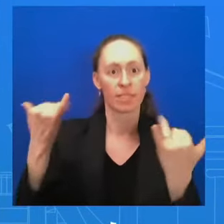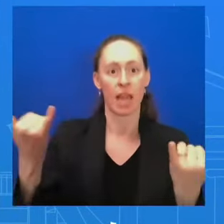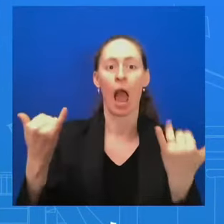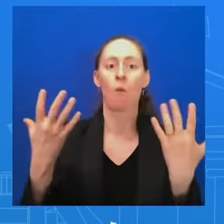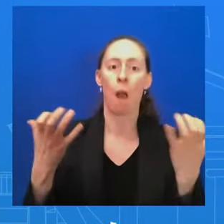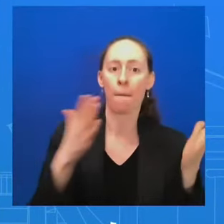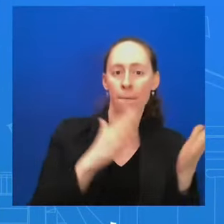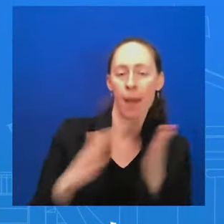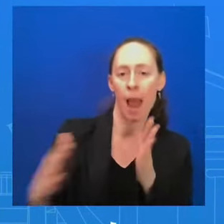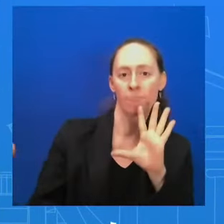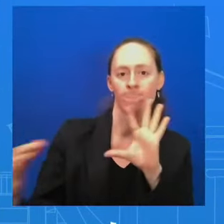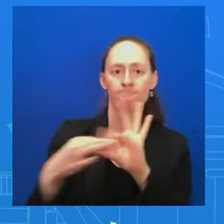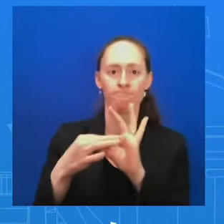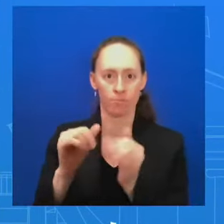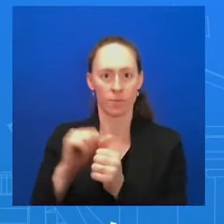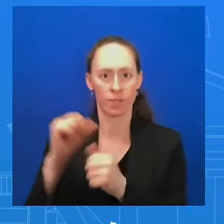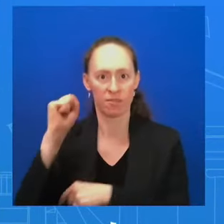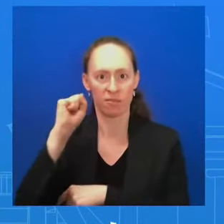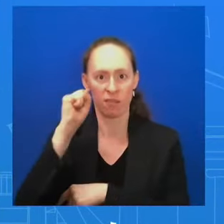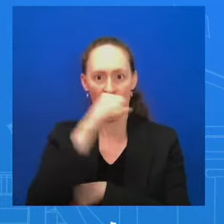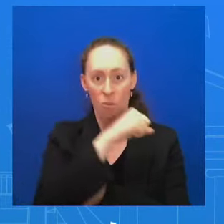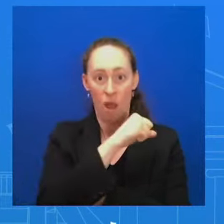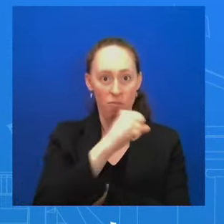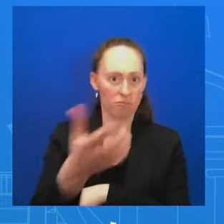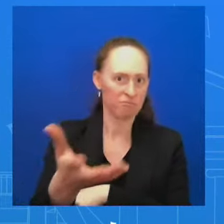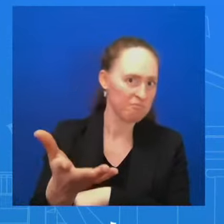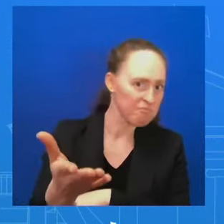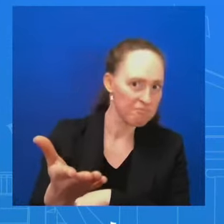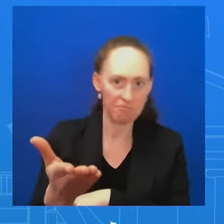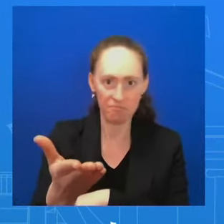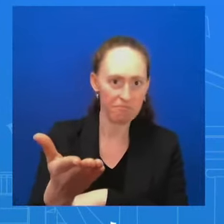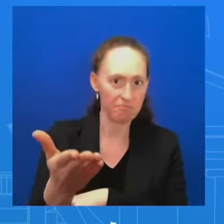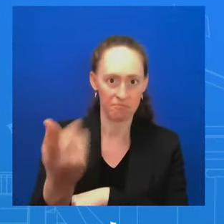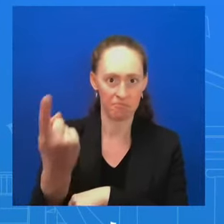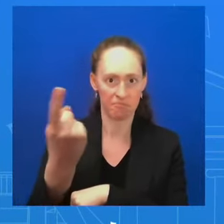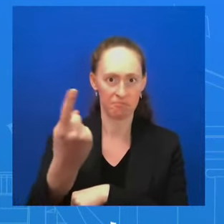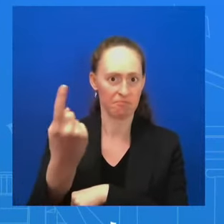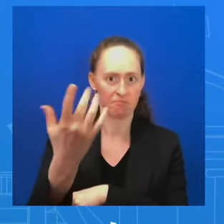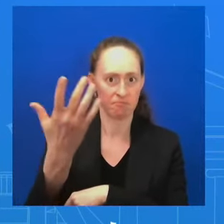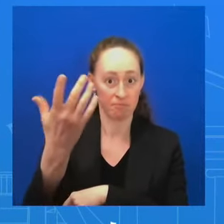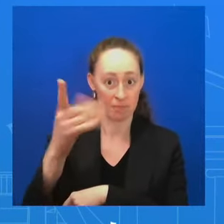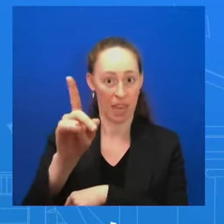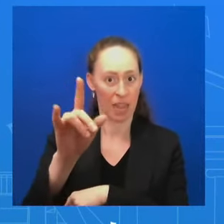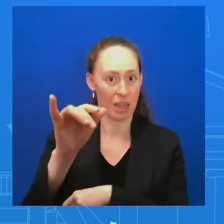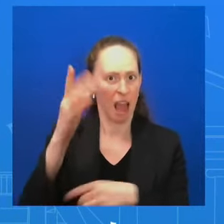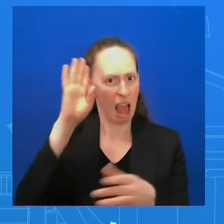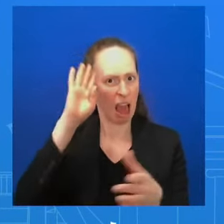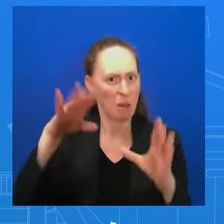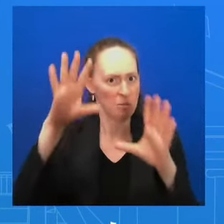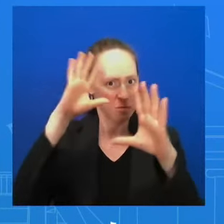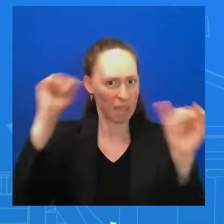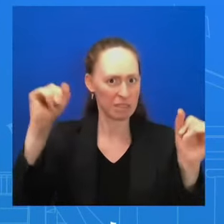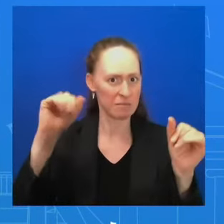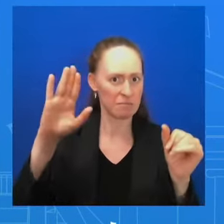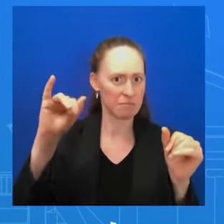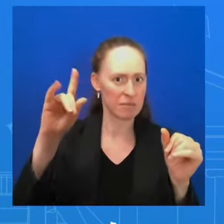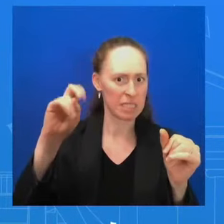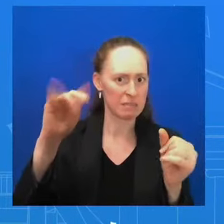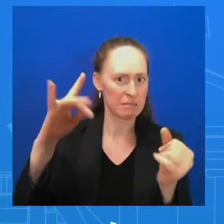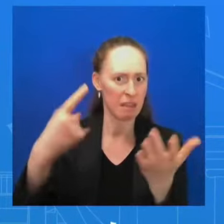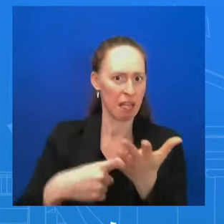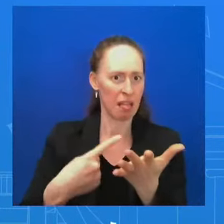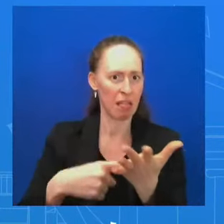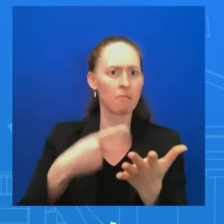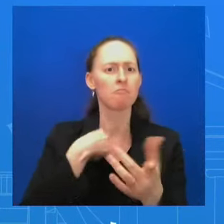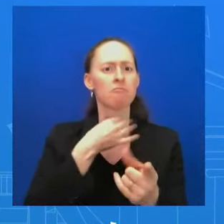leader bring up a similar sentiment in their call the other day? And if so, it was President Biden's response? Certainly, Taiwan